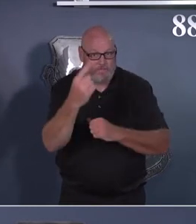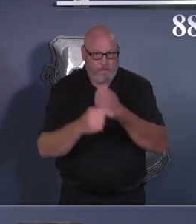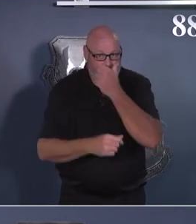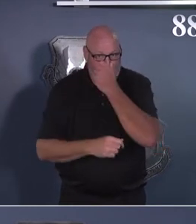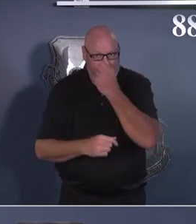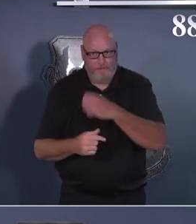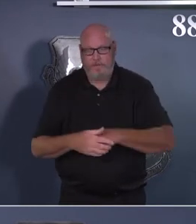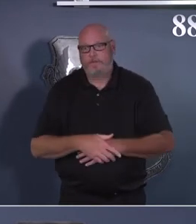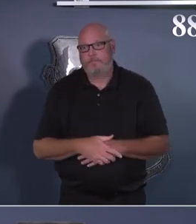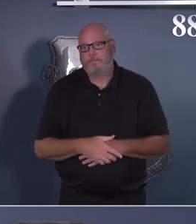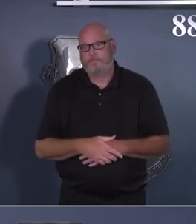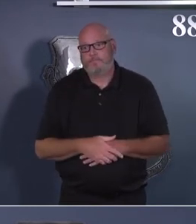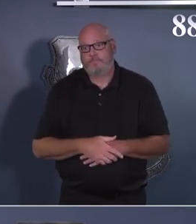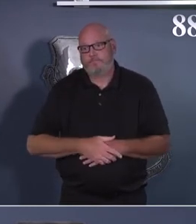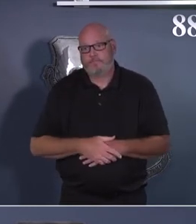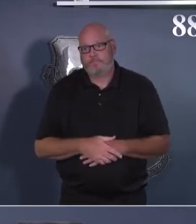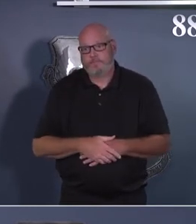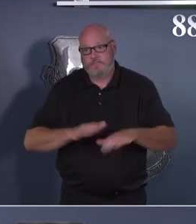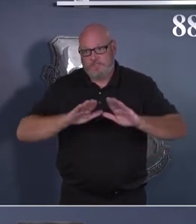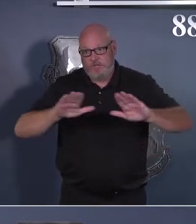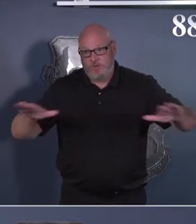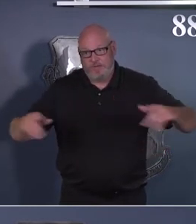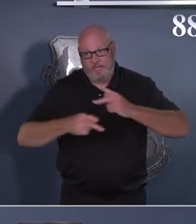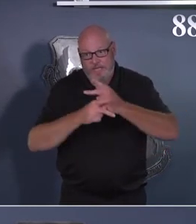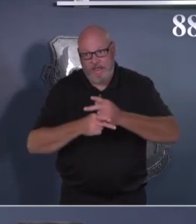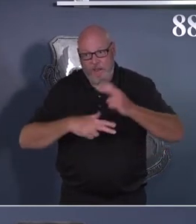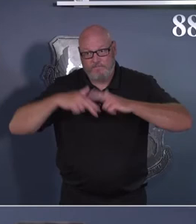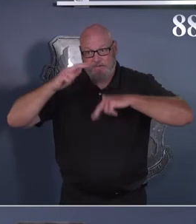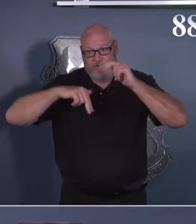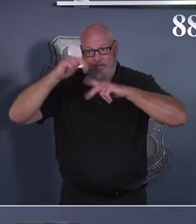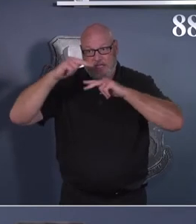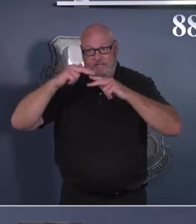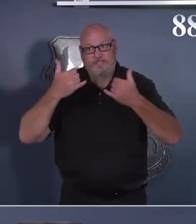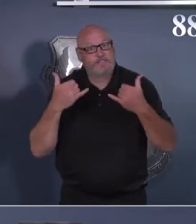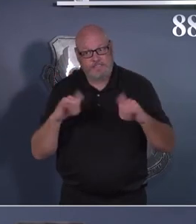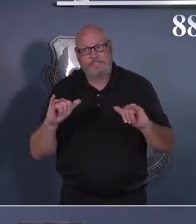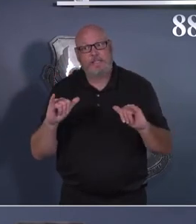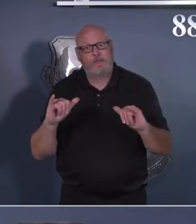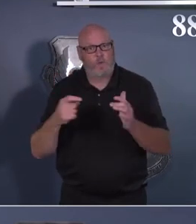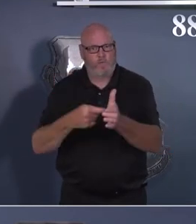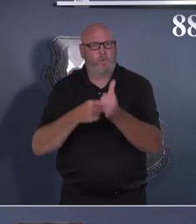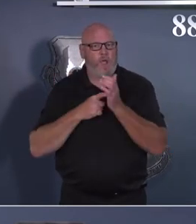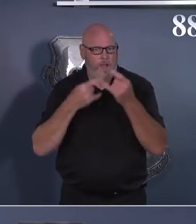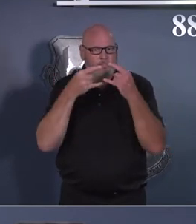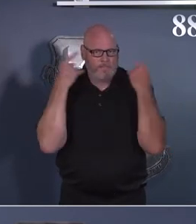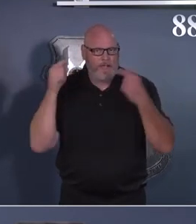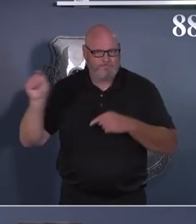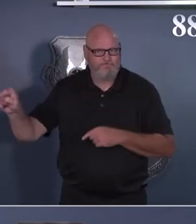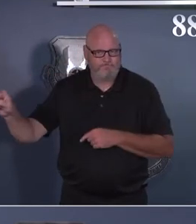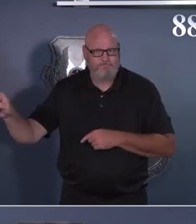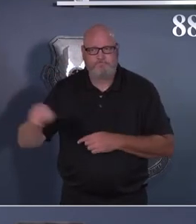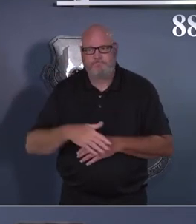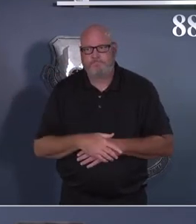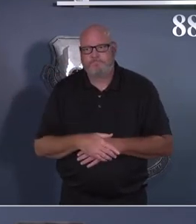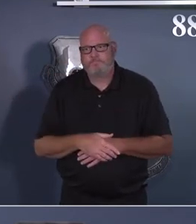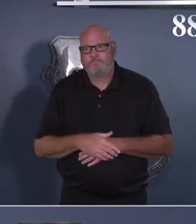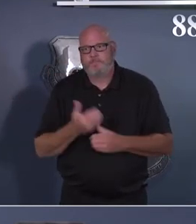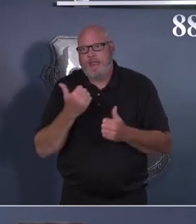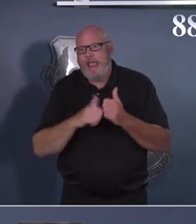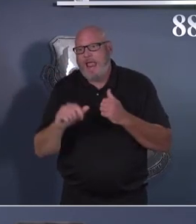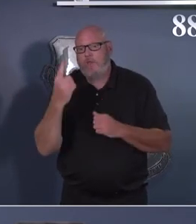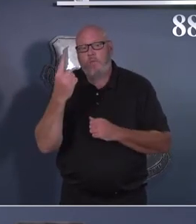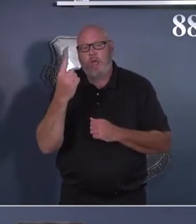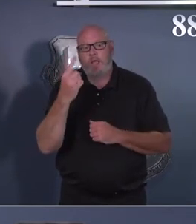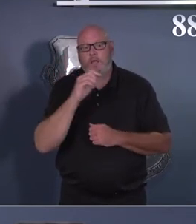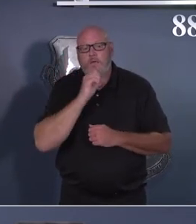Our child care facilities continue to be mandated mask areas for all those two and over. You may have seen